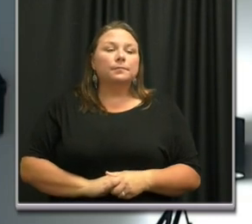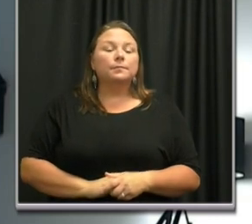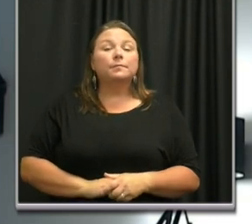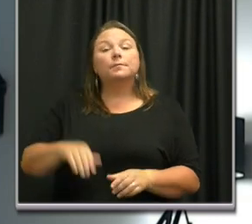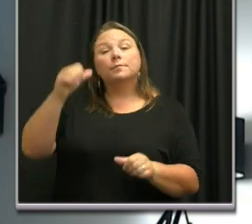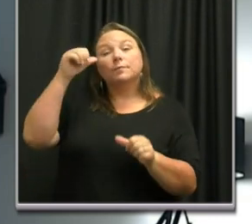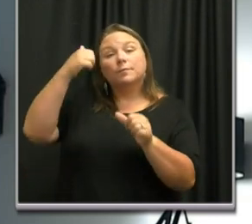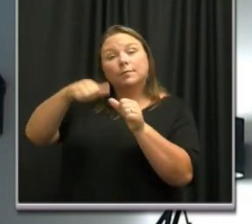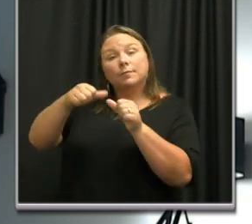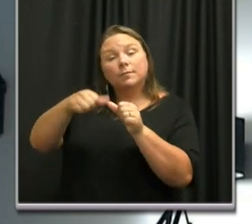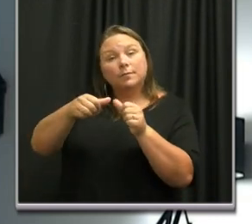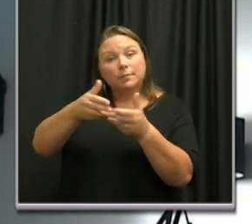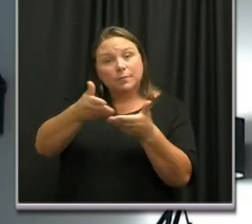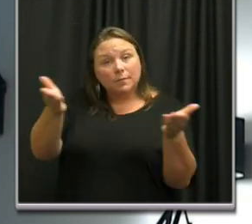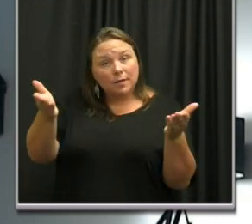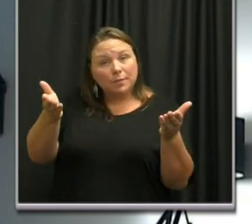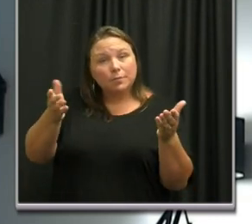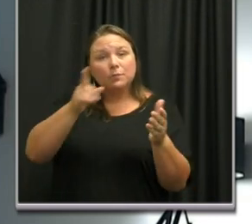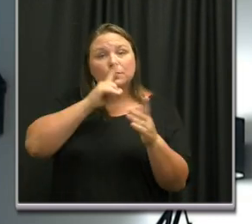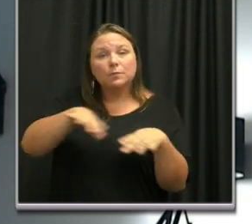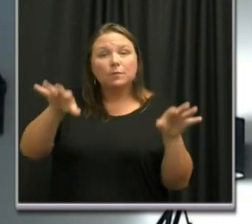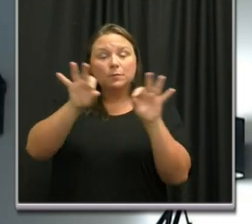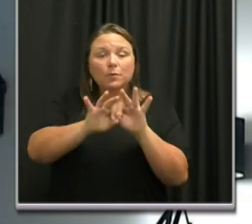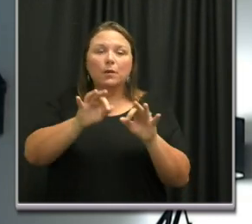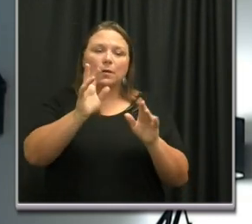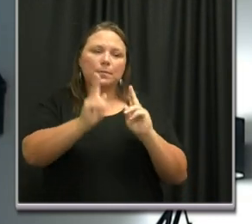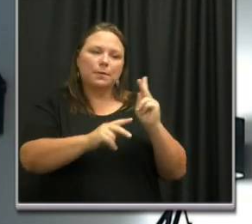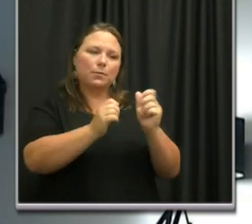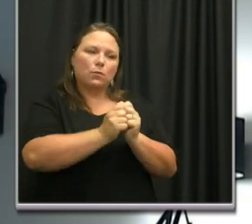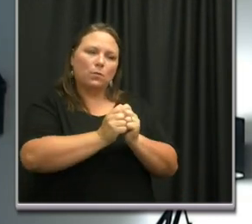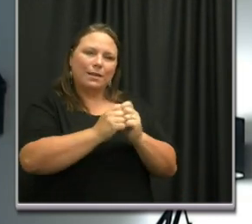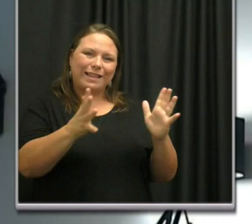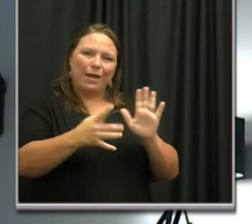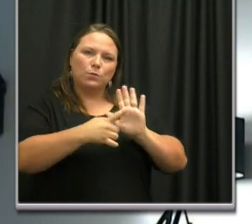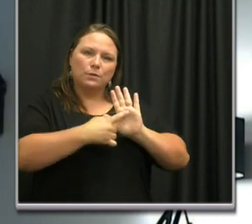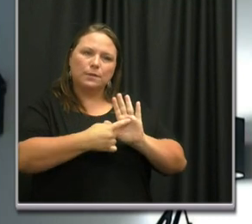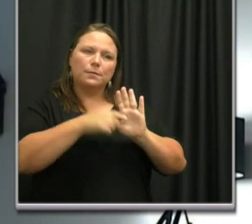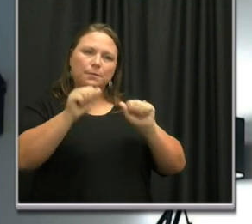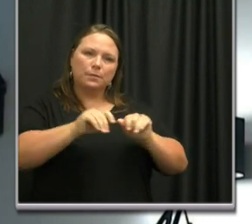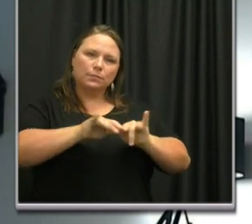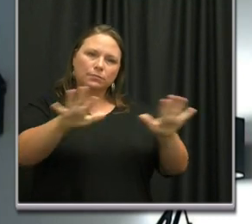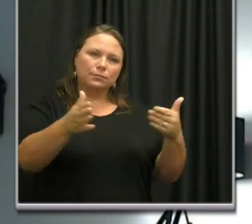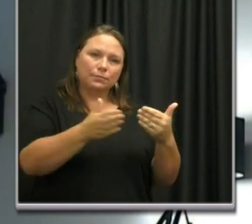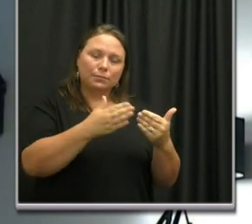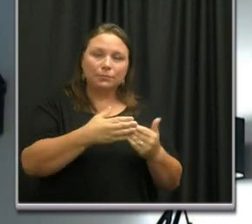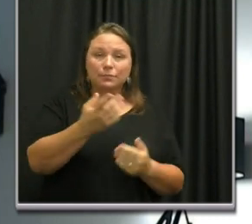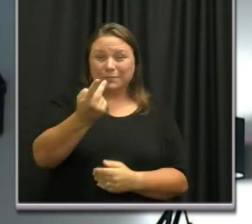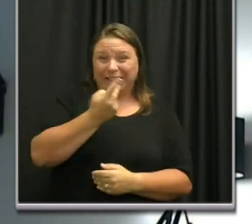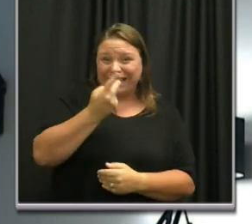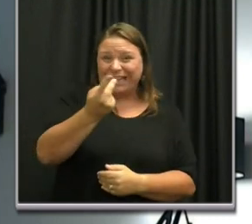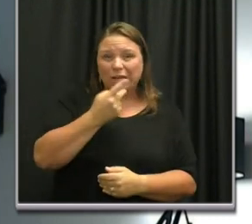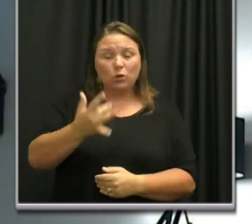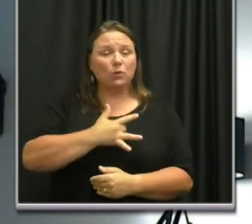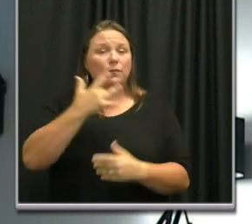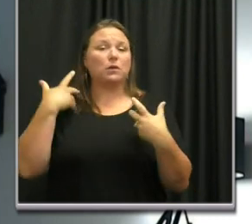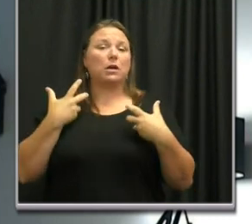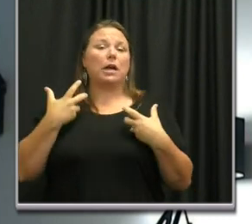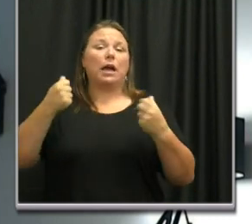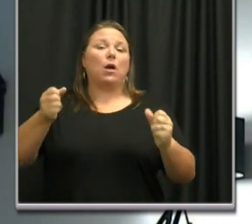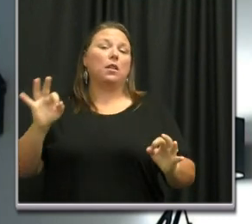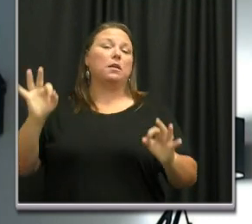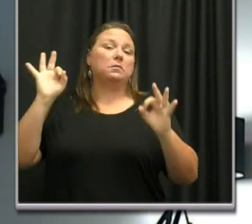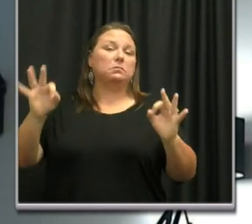Remember, remember asymptomatic spread. You and I can feel perfectly healthy,